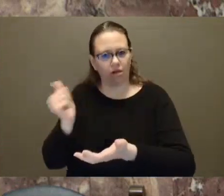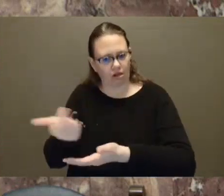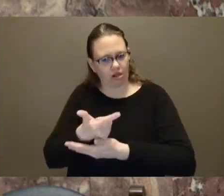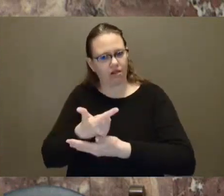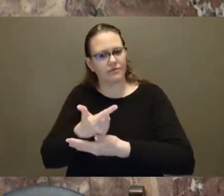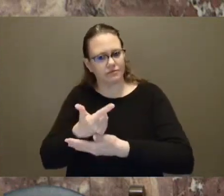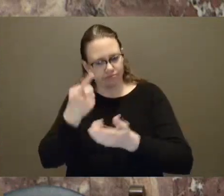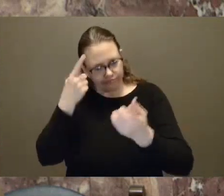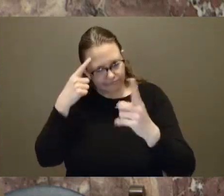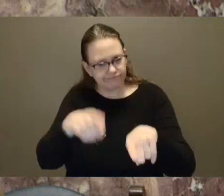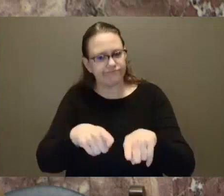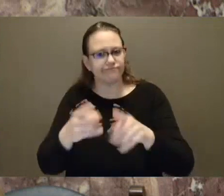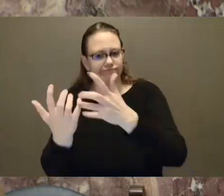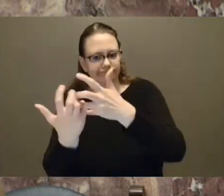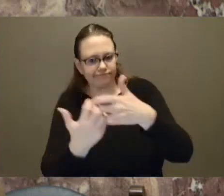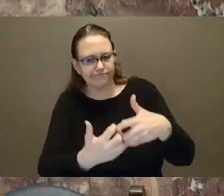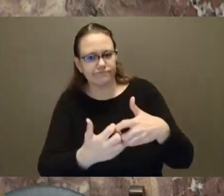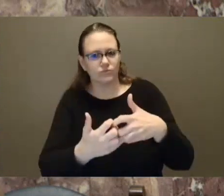of every member in this House.